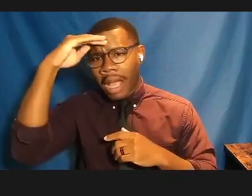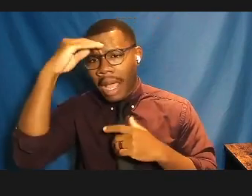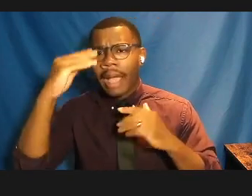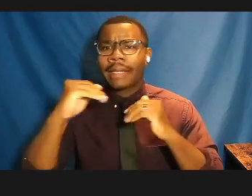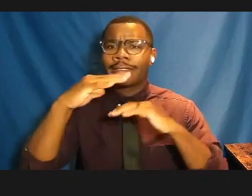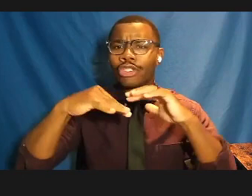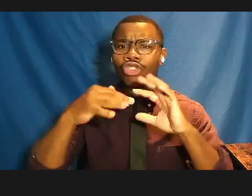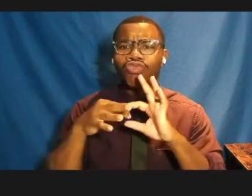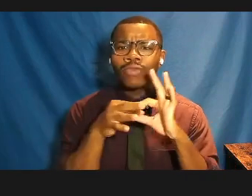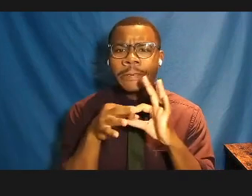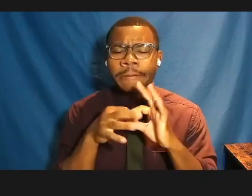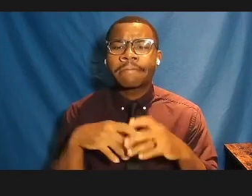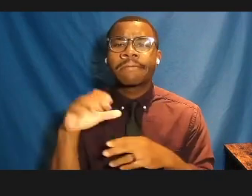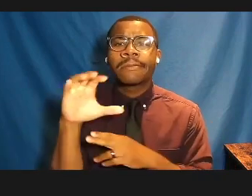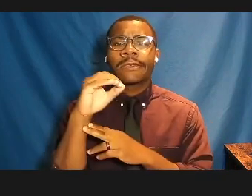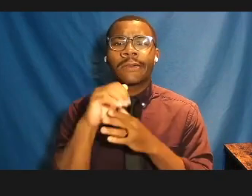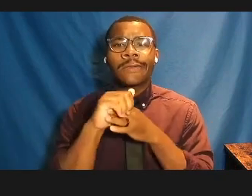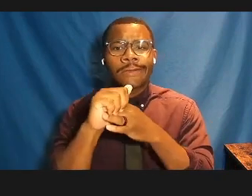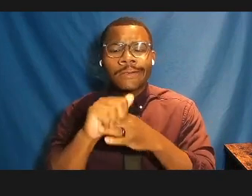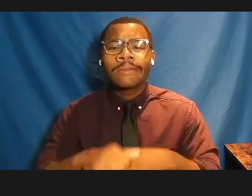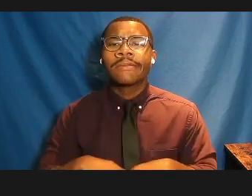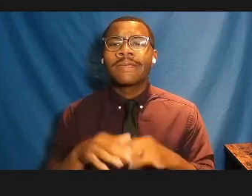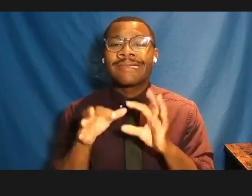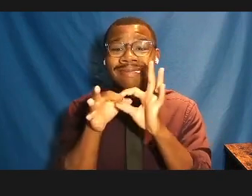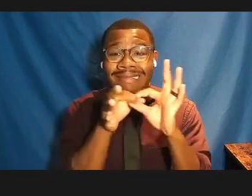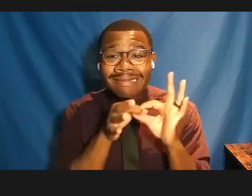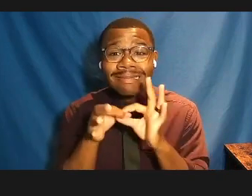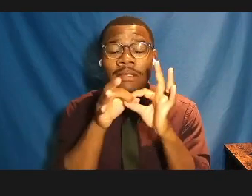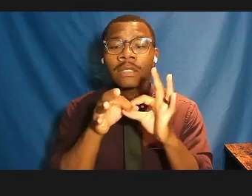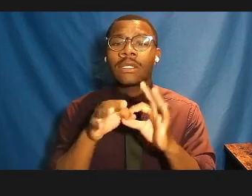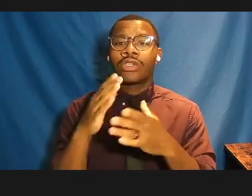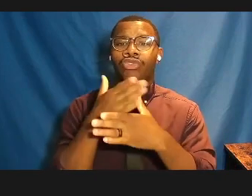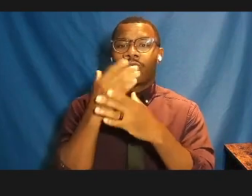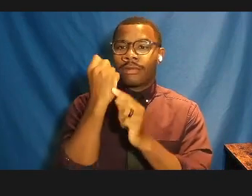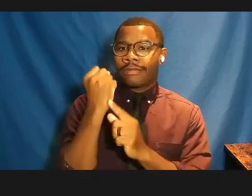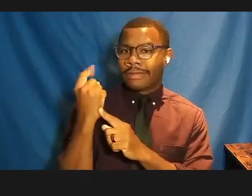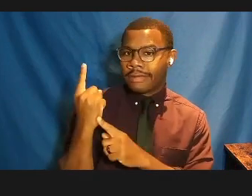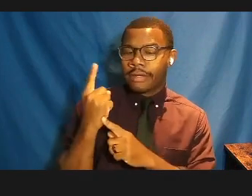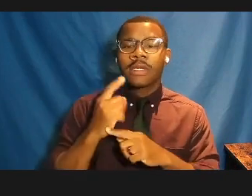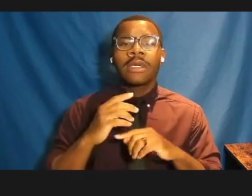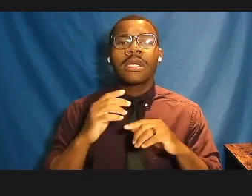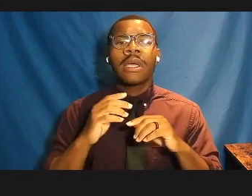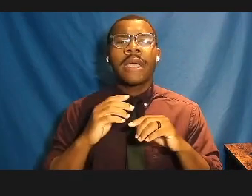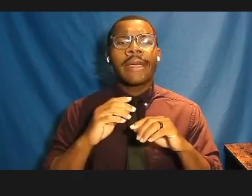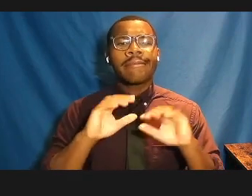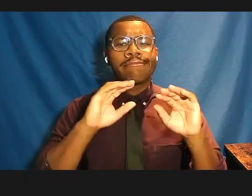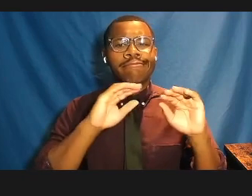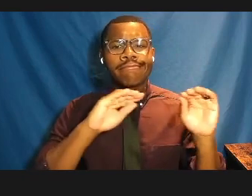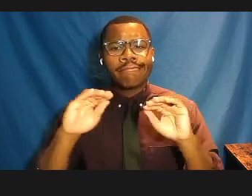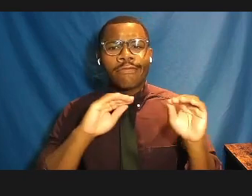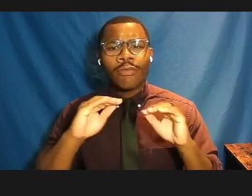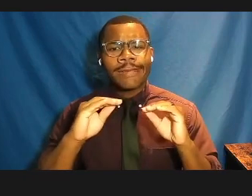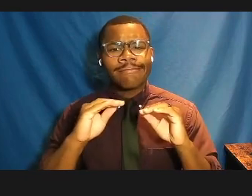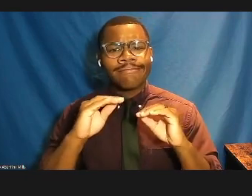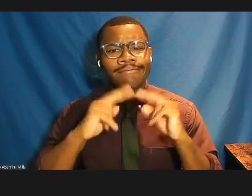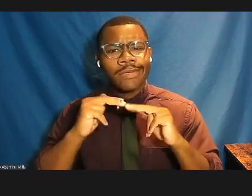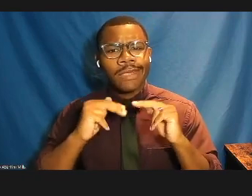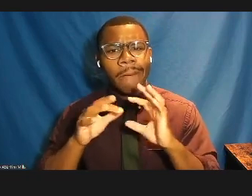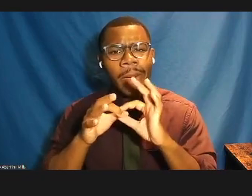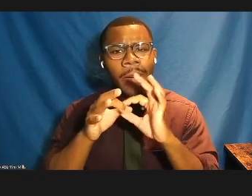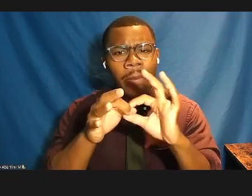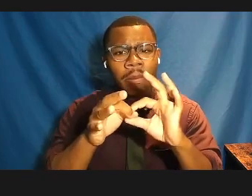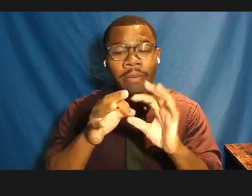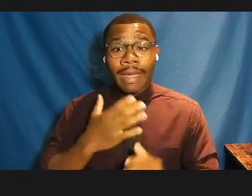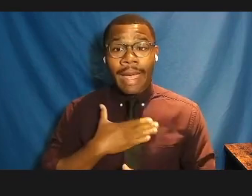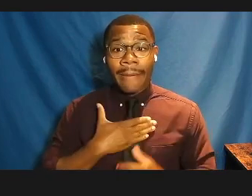co-leadership, solidarity, shared understanding, and movement building. I'm so pleased to be joined today by Scott Alves Barton,